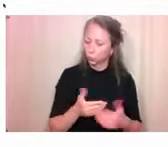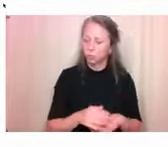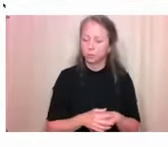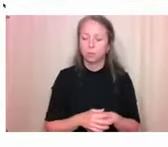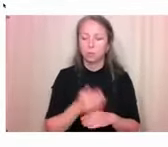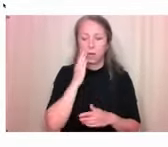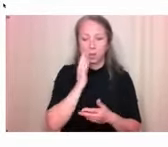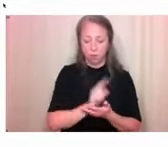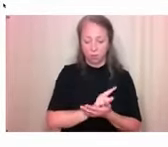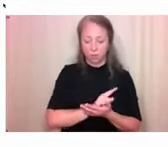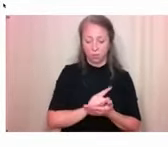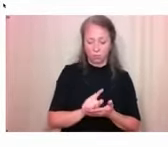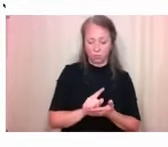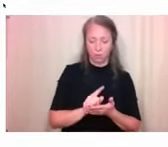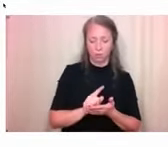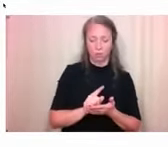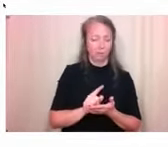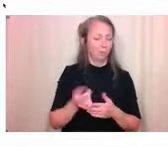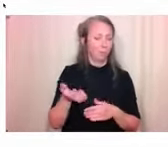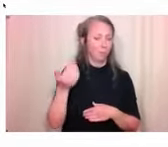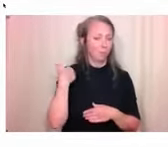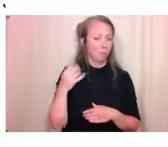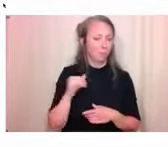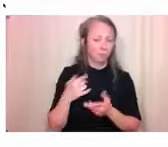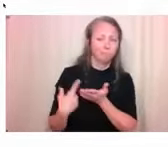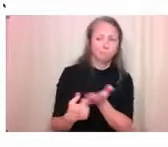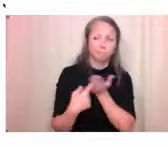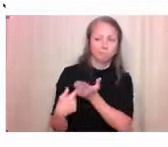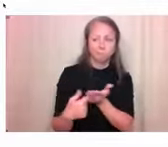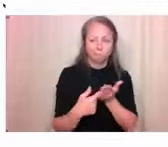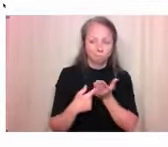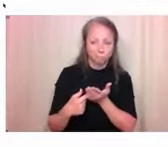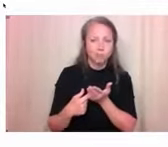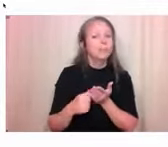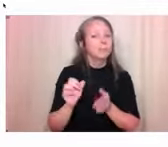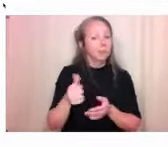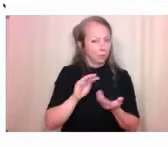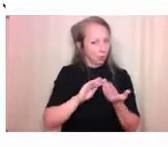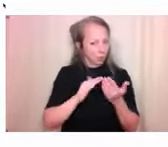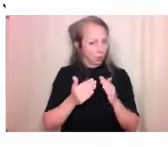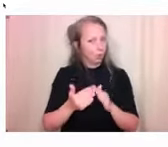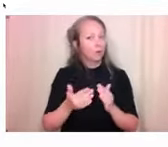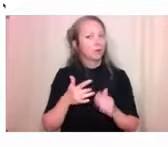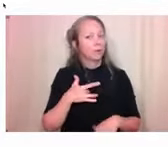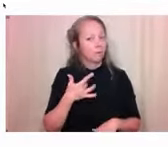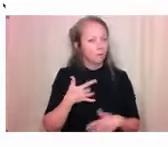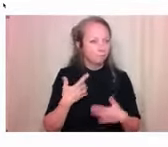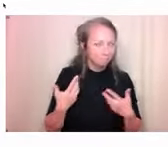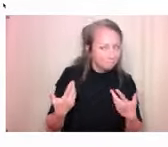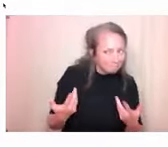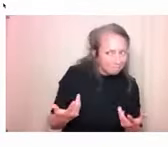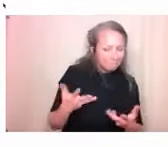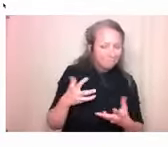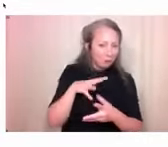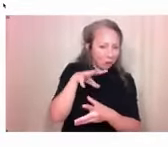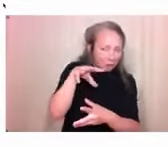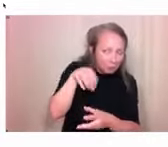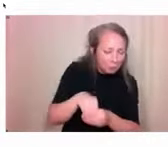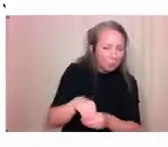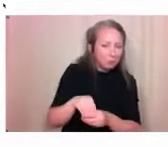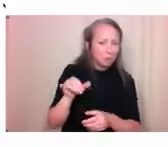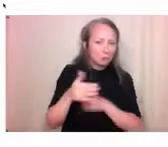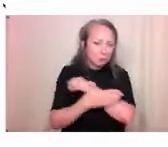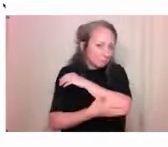things like that, that this is something that a lot of other communities feel a little left out on is this discussion, especially rural